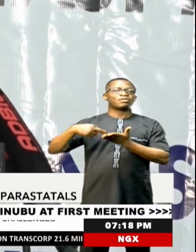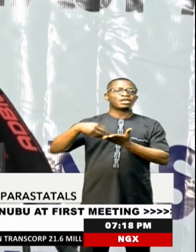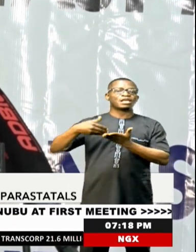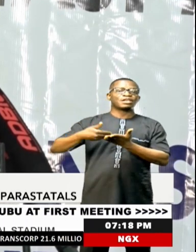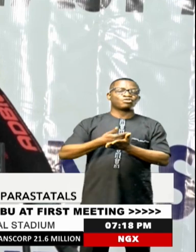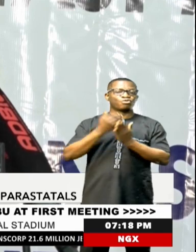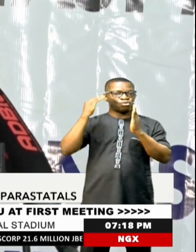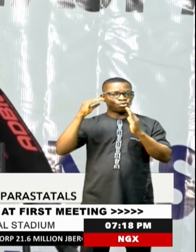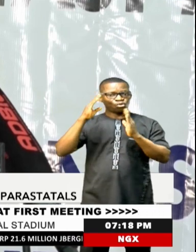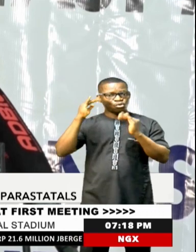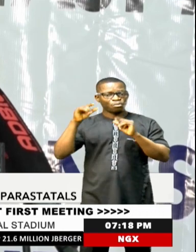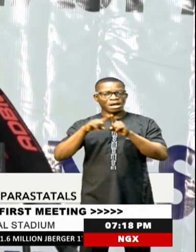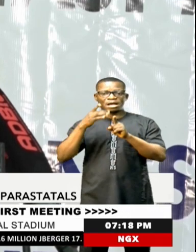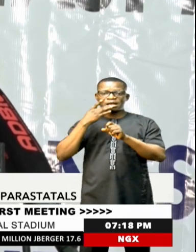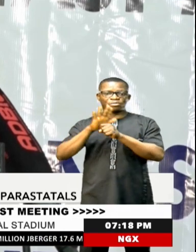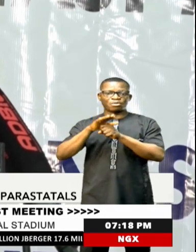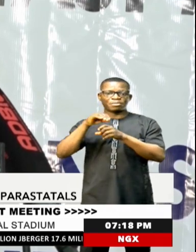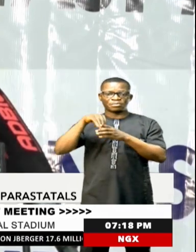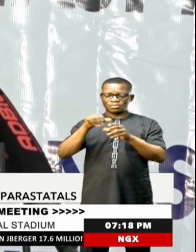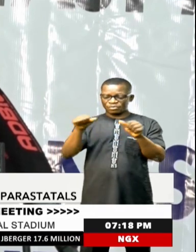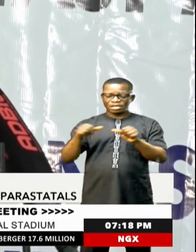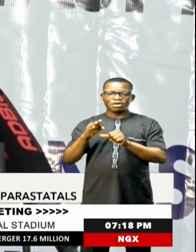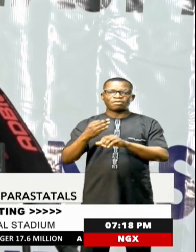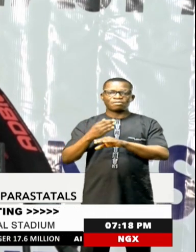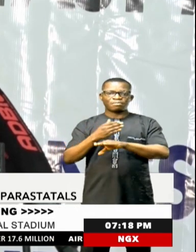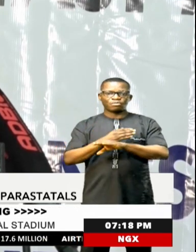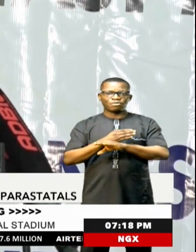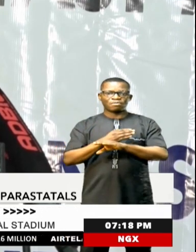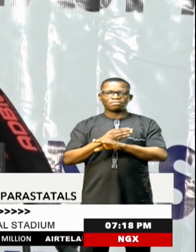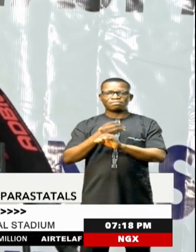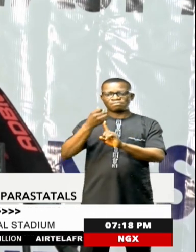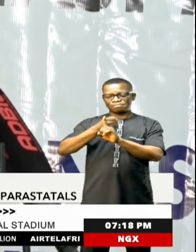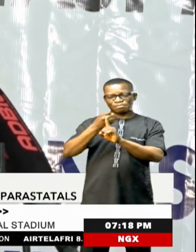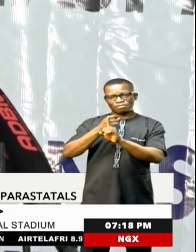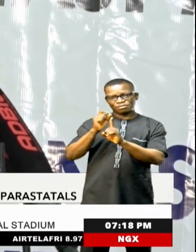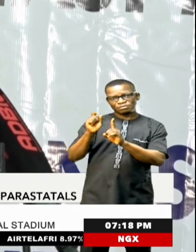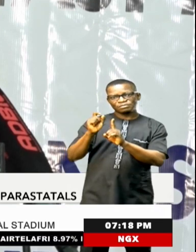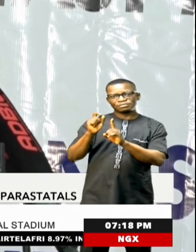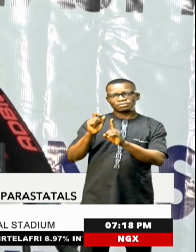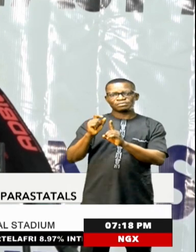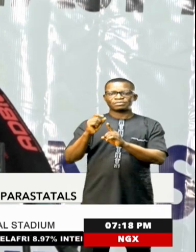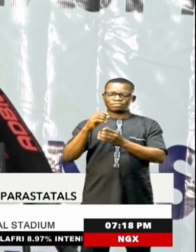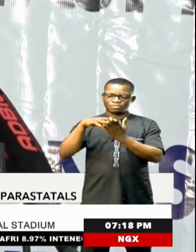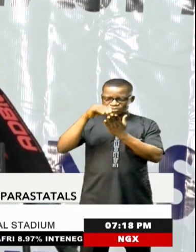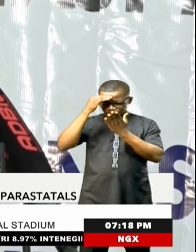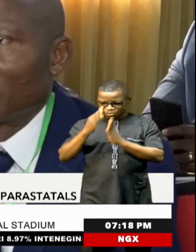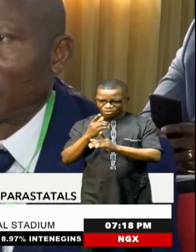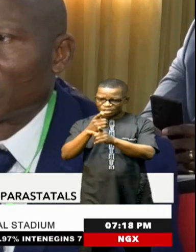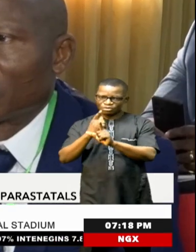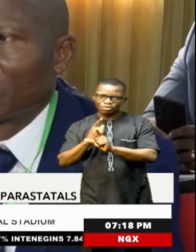promised. In the area of improved minimum wage, student loans, consumer credit,